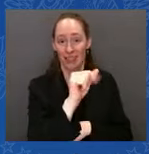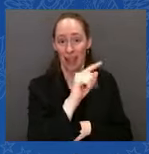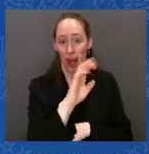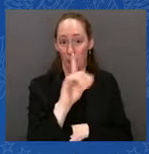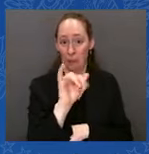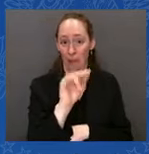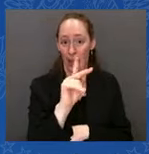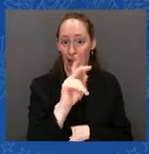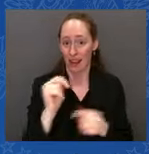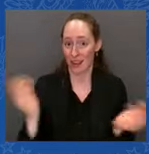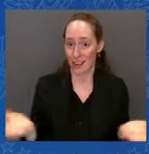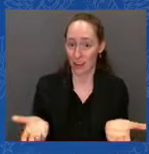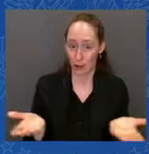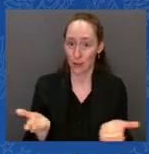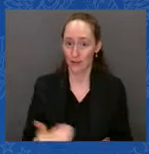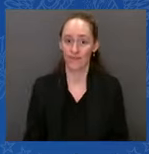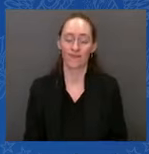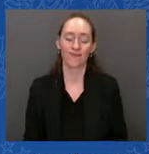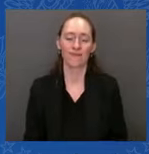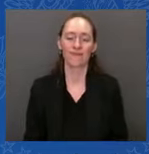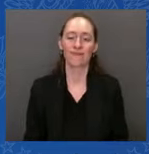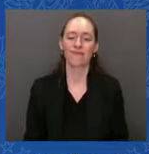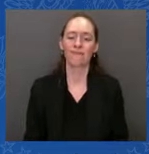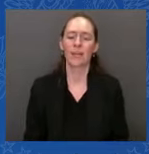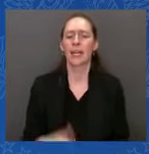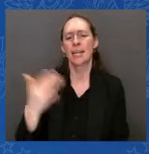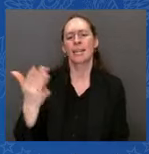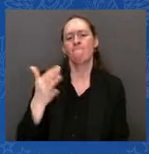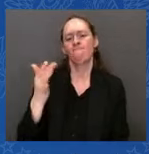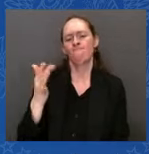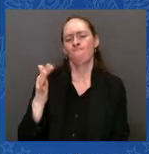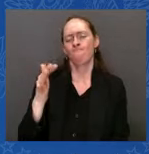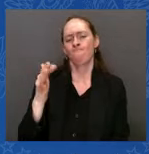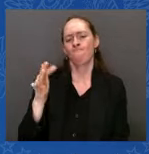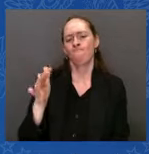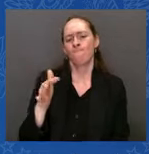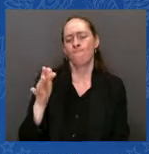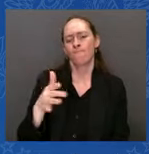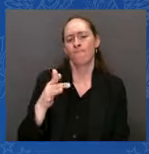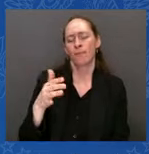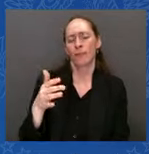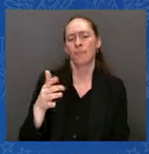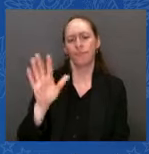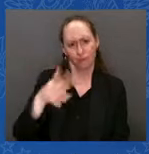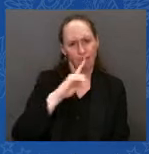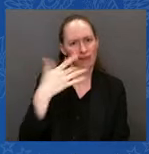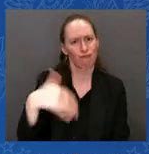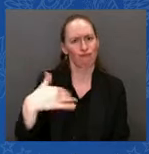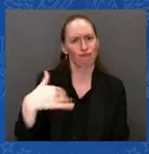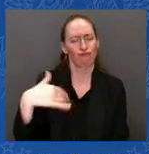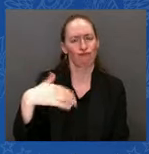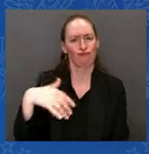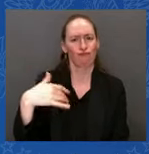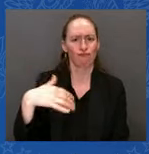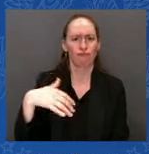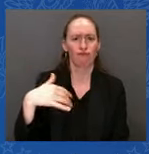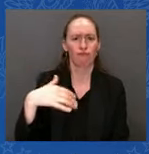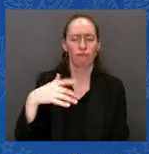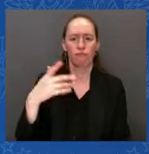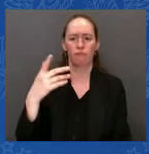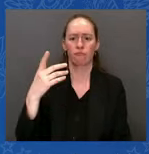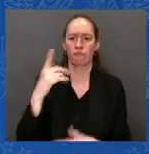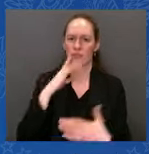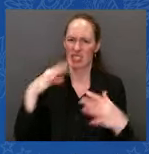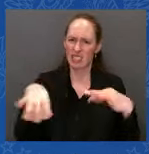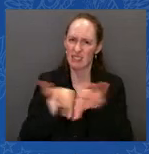has been, has been critical. And that's why the United States has committed hundreds of armored fighting vehicles to date,